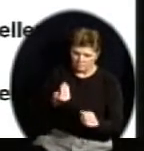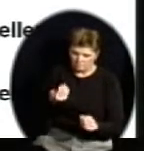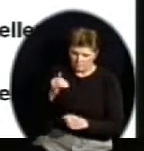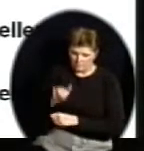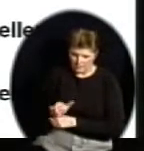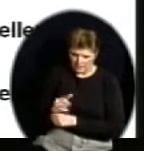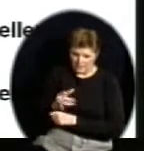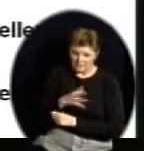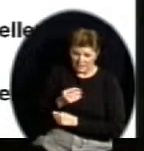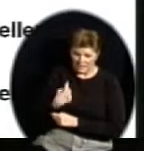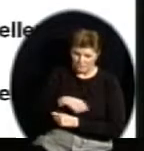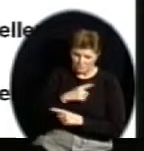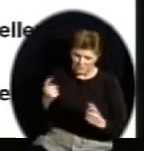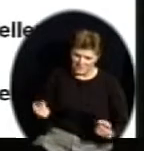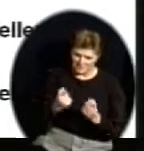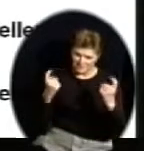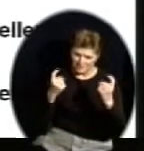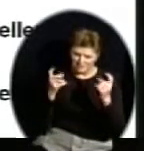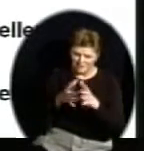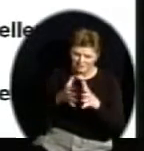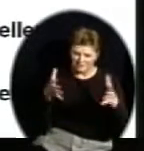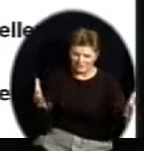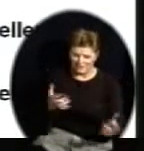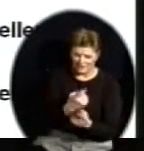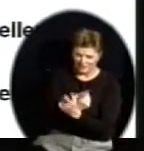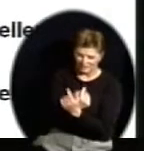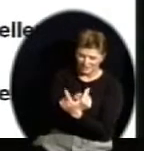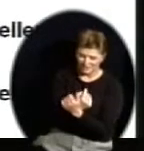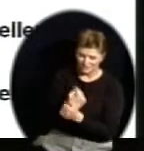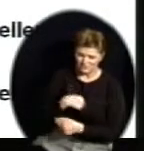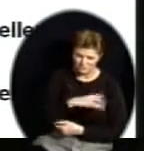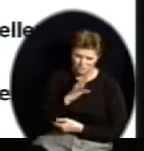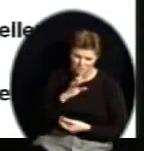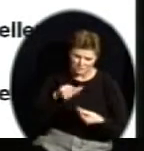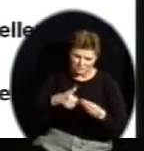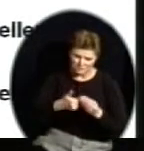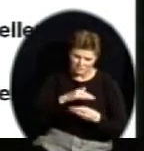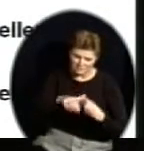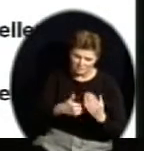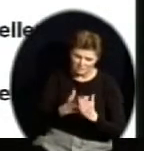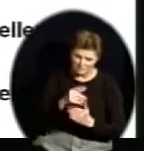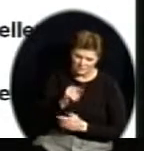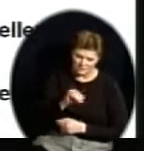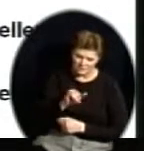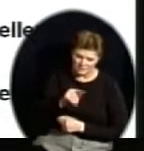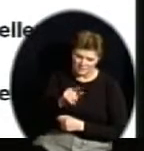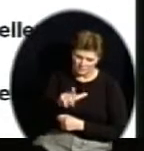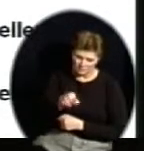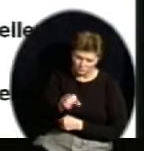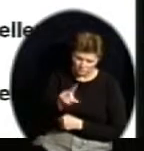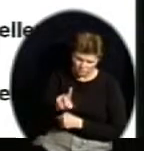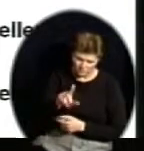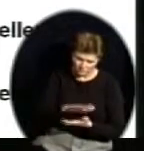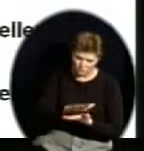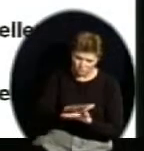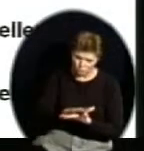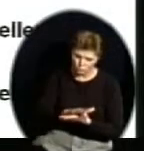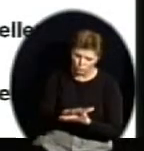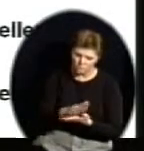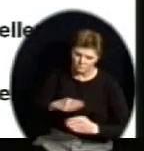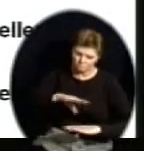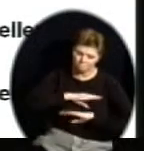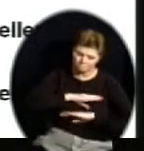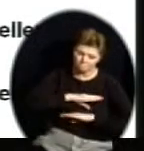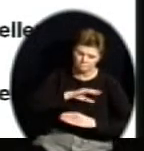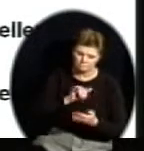celebrating. And we were talking about all Title I schools making AYP and all schools making AYP, and the improvement that we saw with